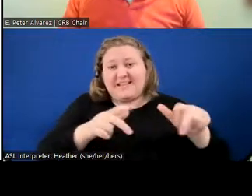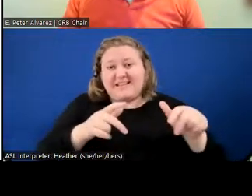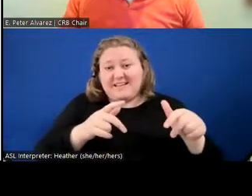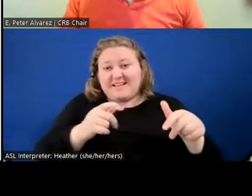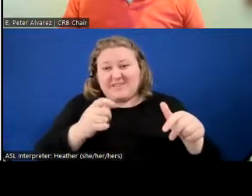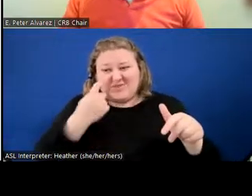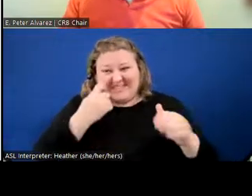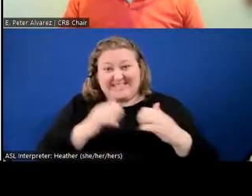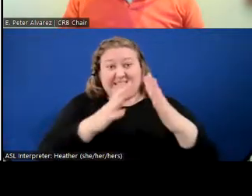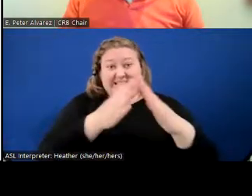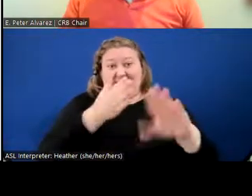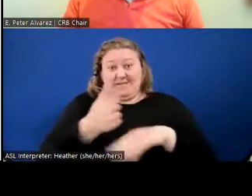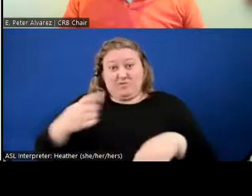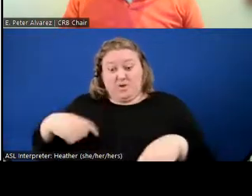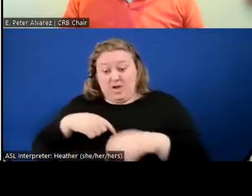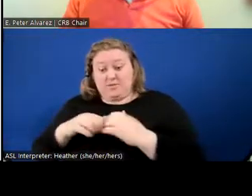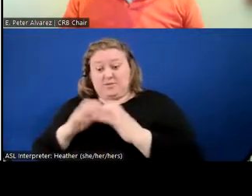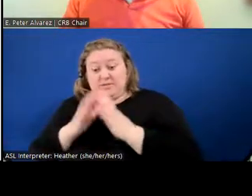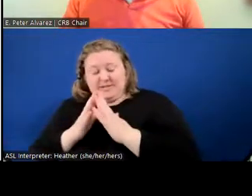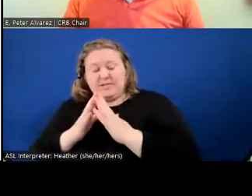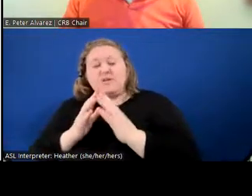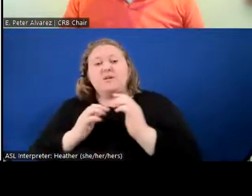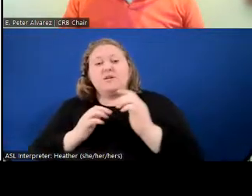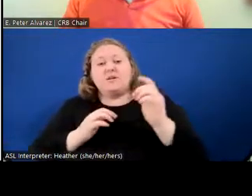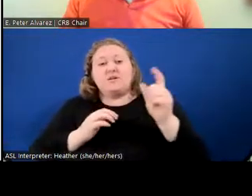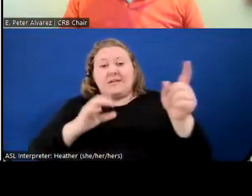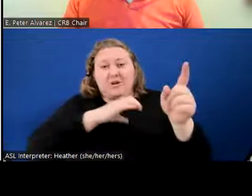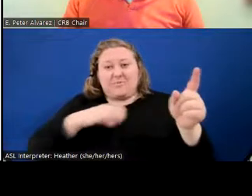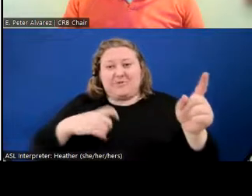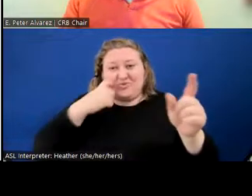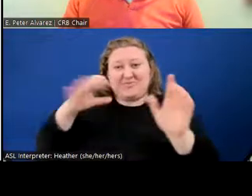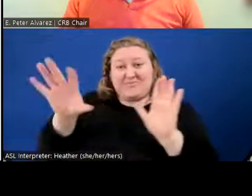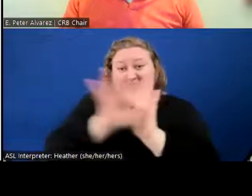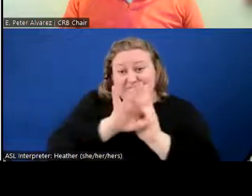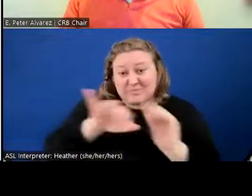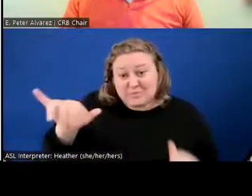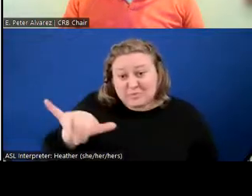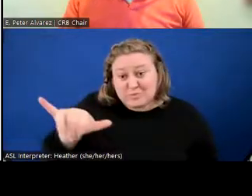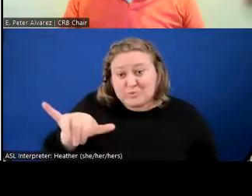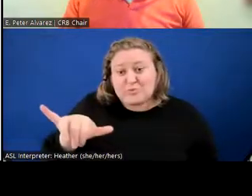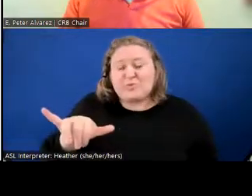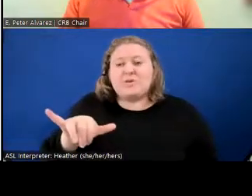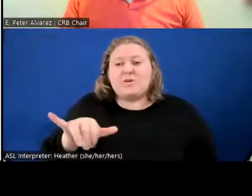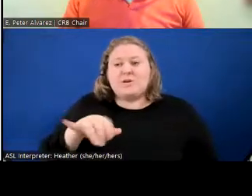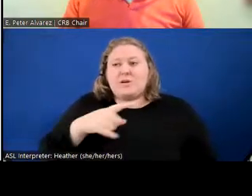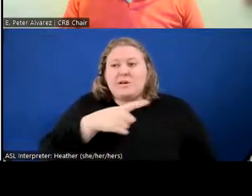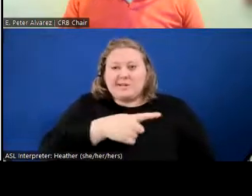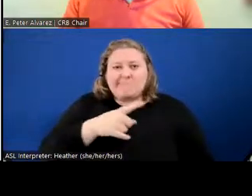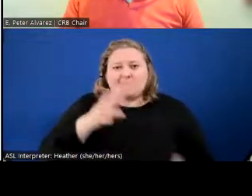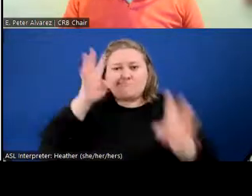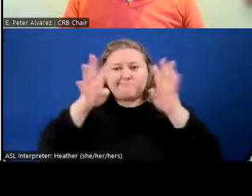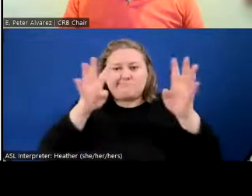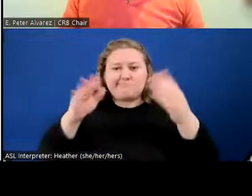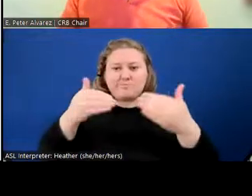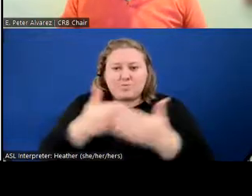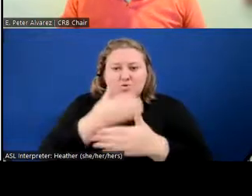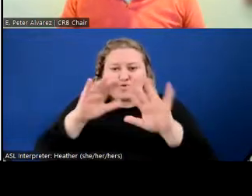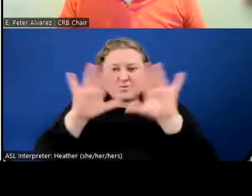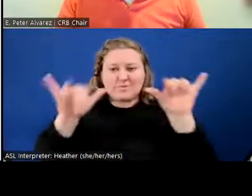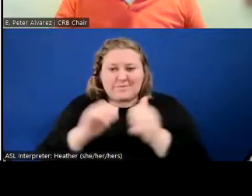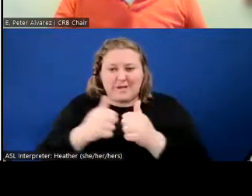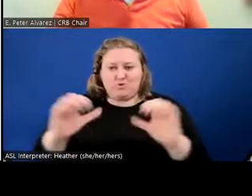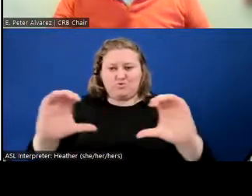and their commission being appointed not too long later, they've been coming up with different systems to certify officers.